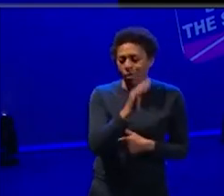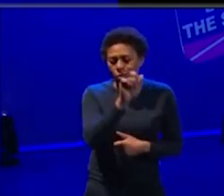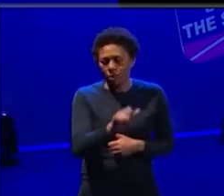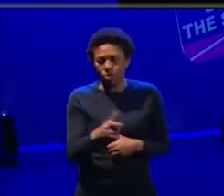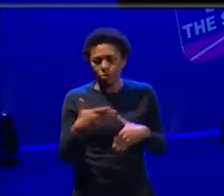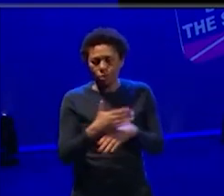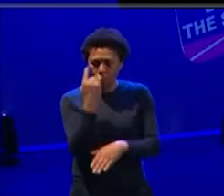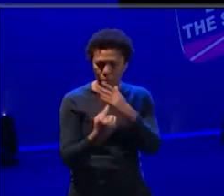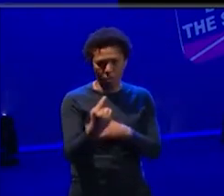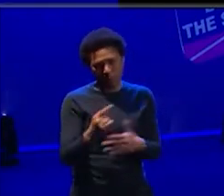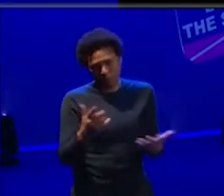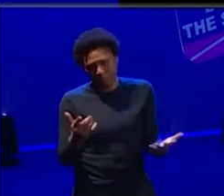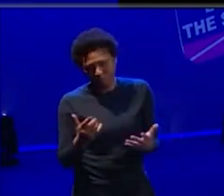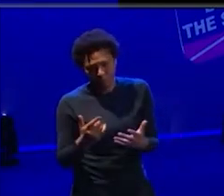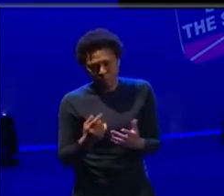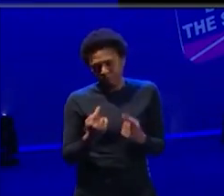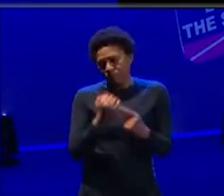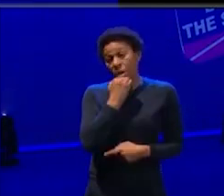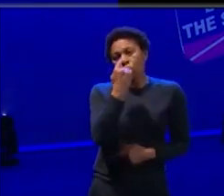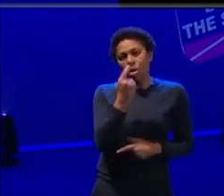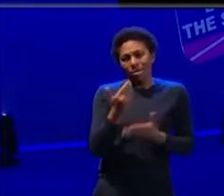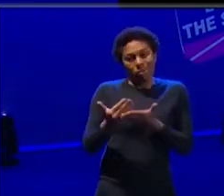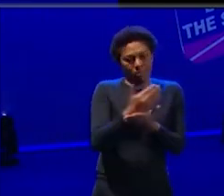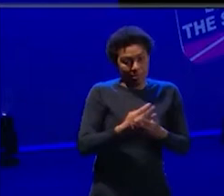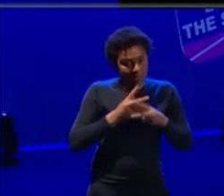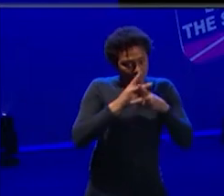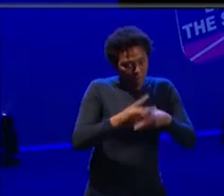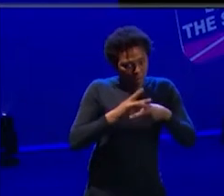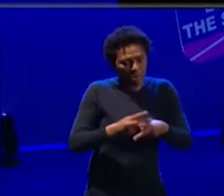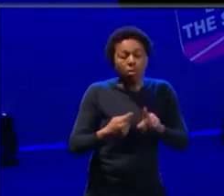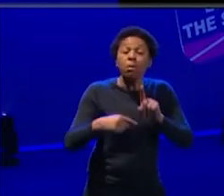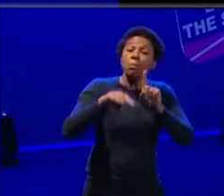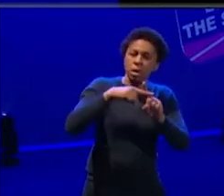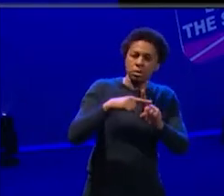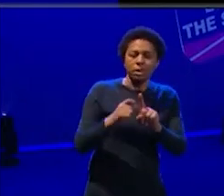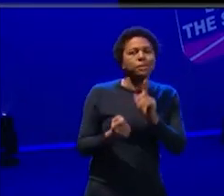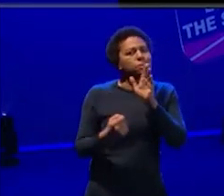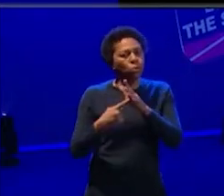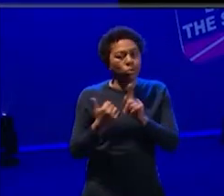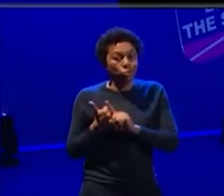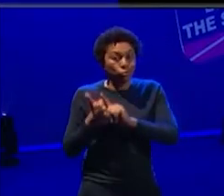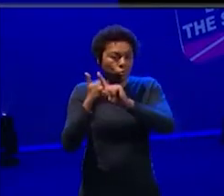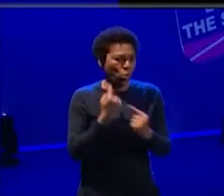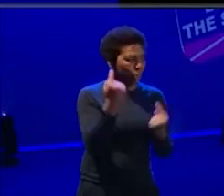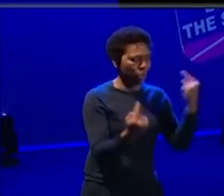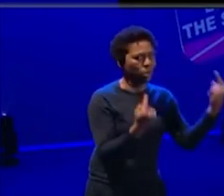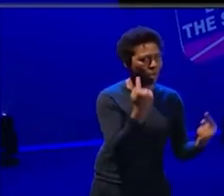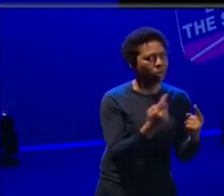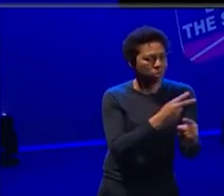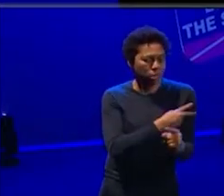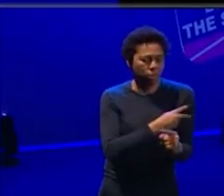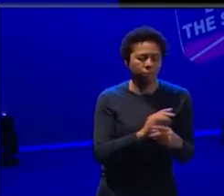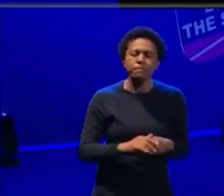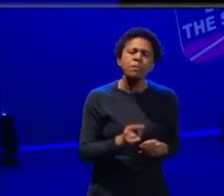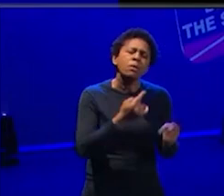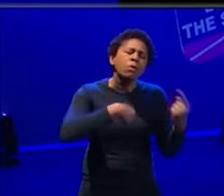isolation. That's for several reasons, safeguarding reasons, but also because actually it's really important to support one another. Um, we also work with a lot